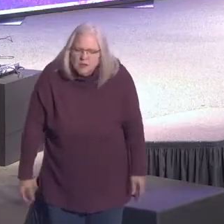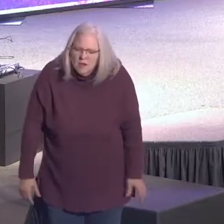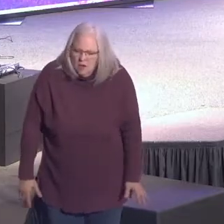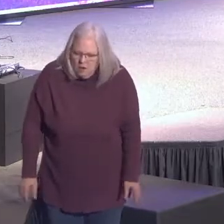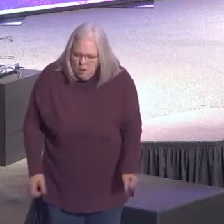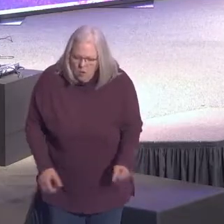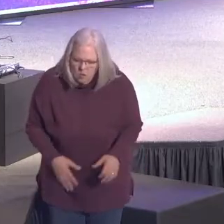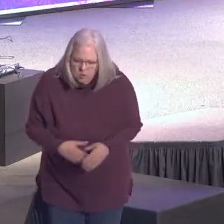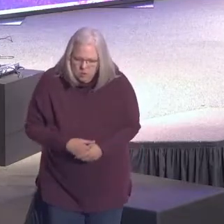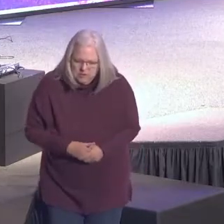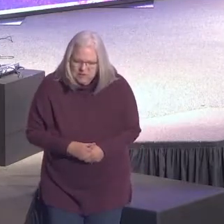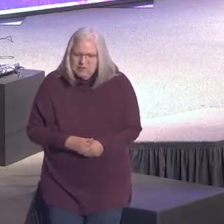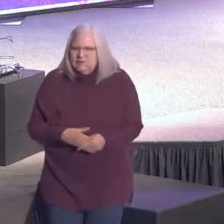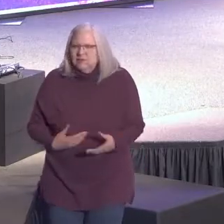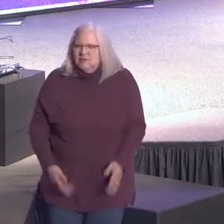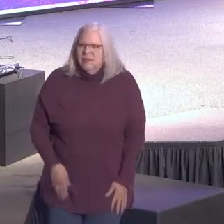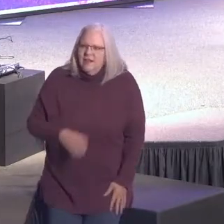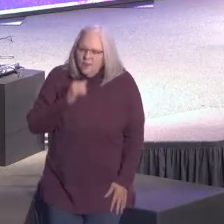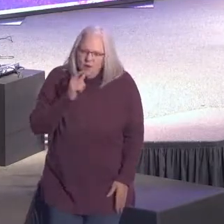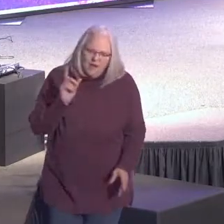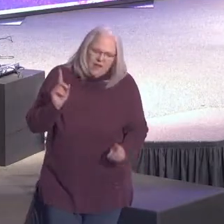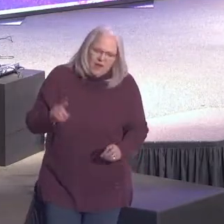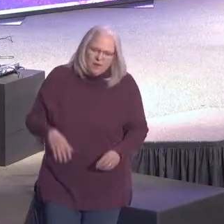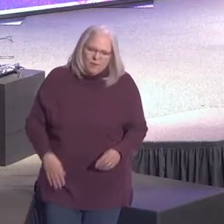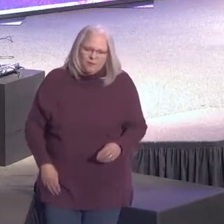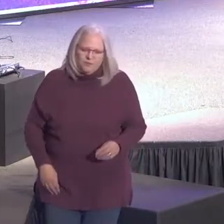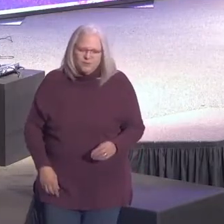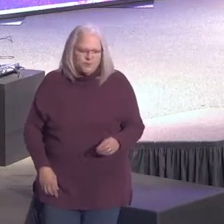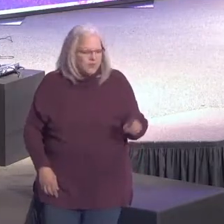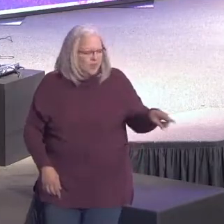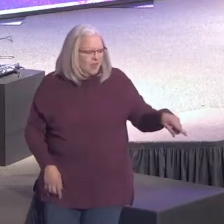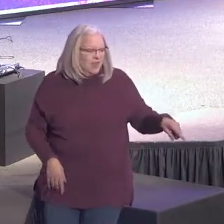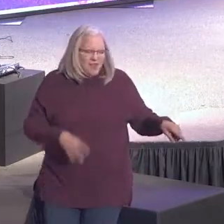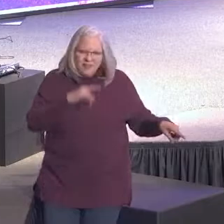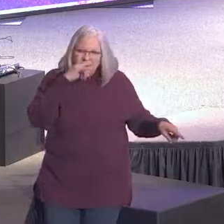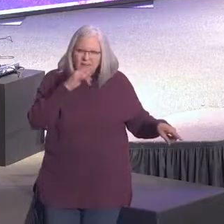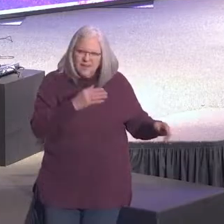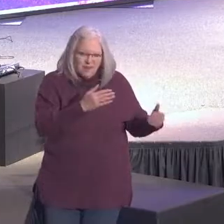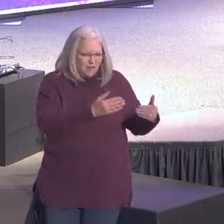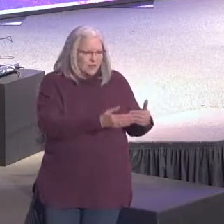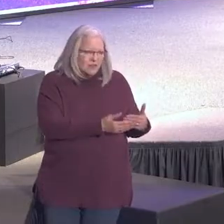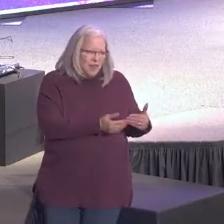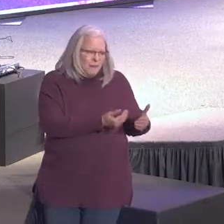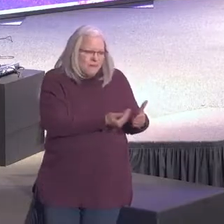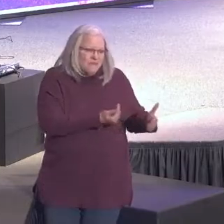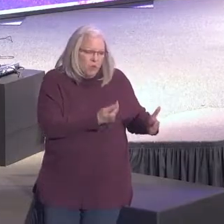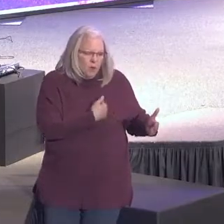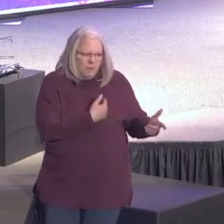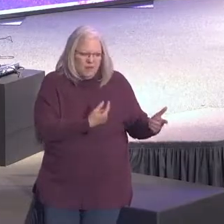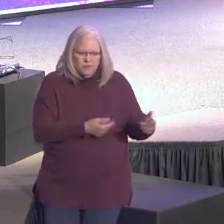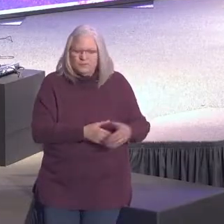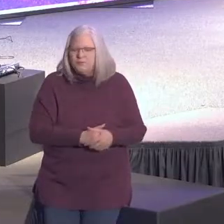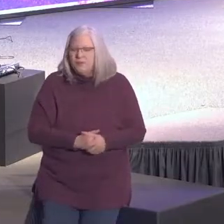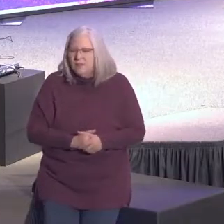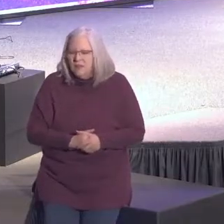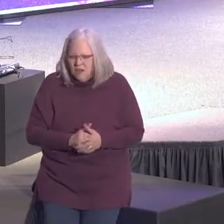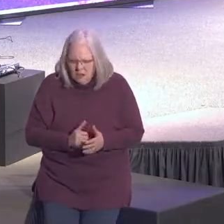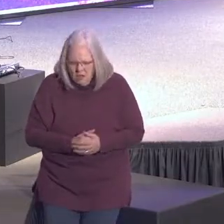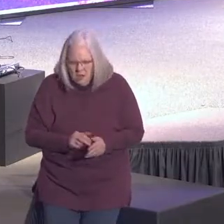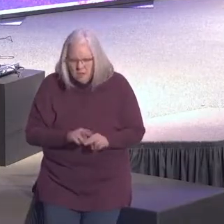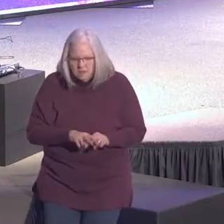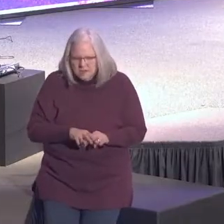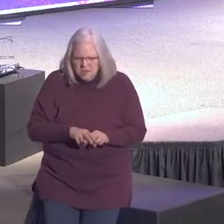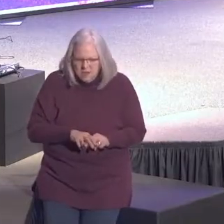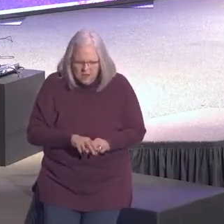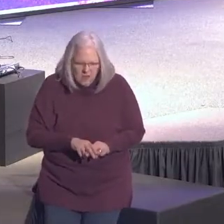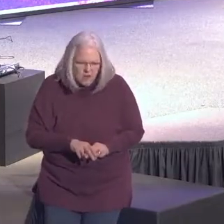I don't want to do this and I go in there and there's another kid in before me and I could hear them talking through the door and Mr. Reese in his very deep